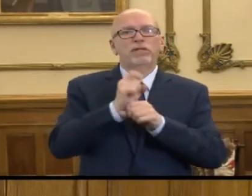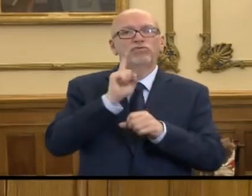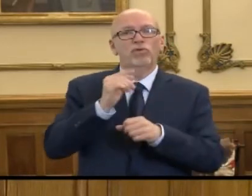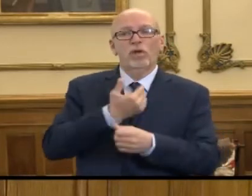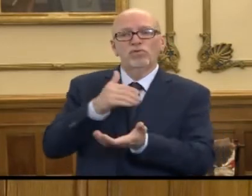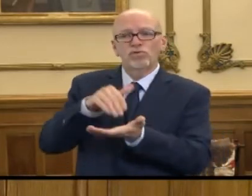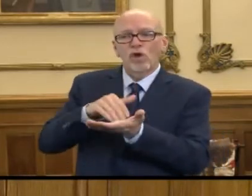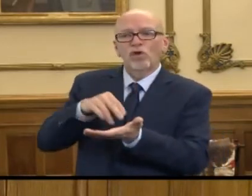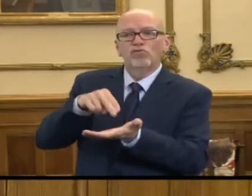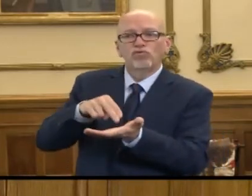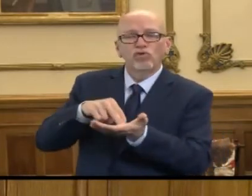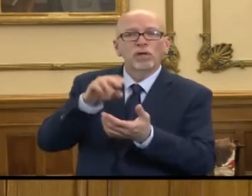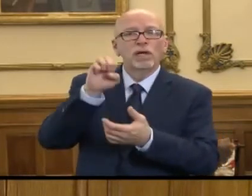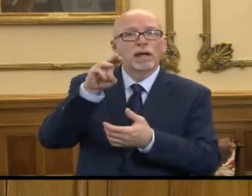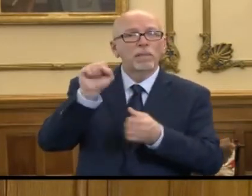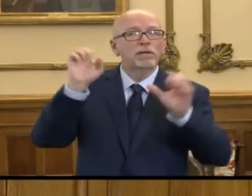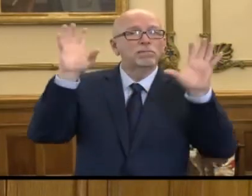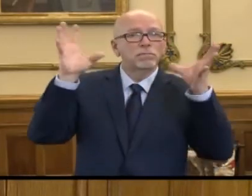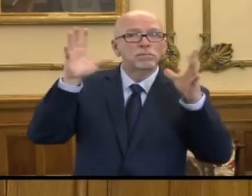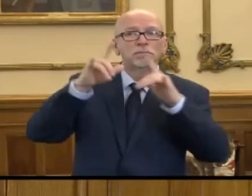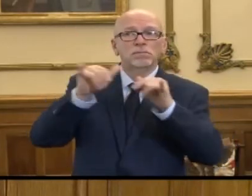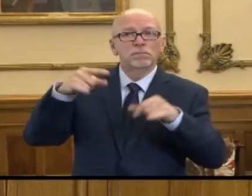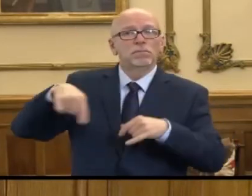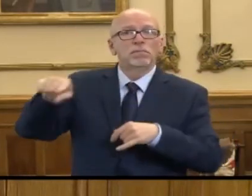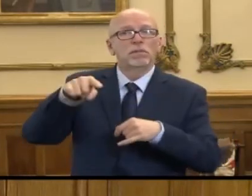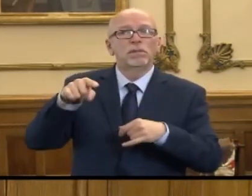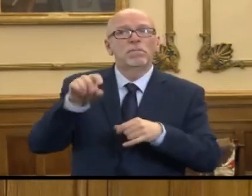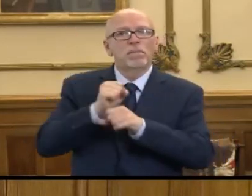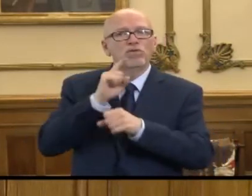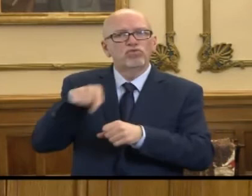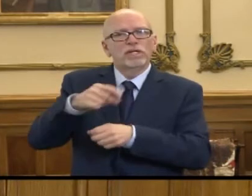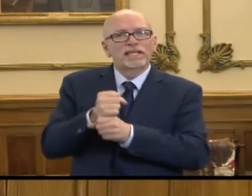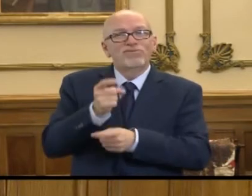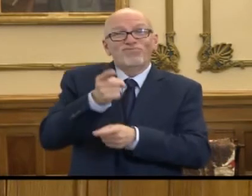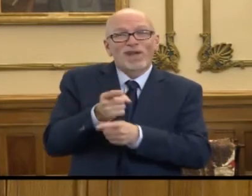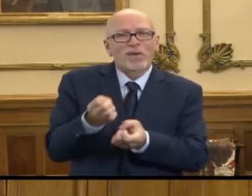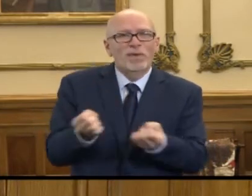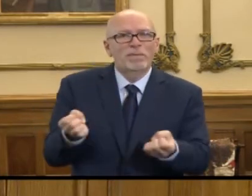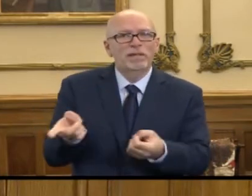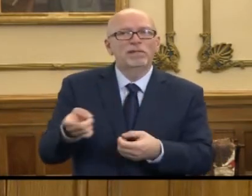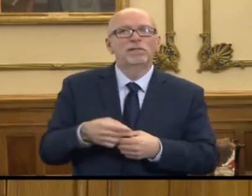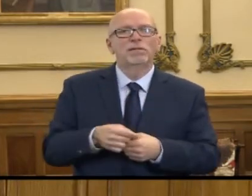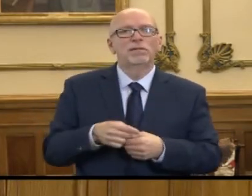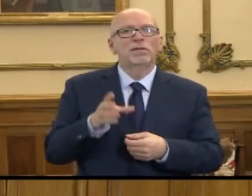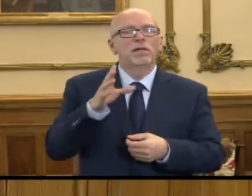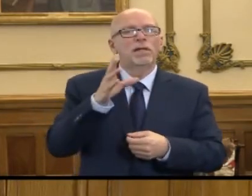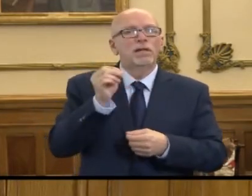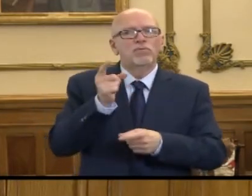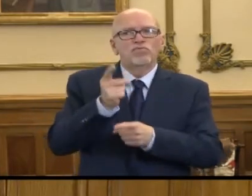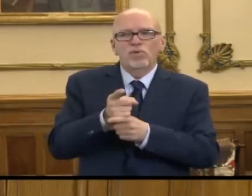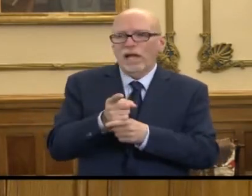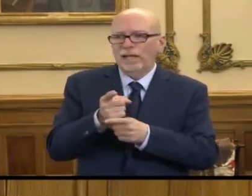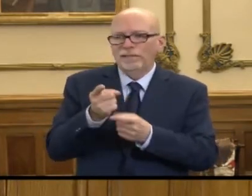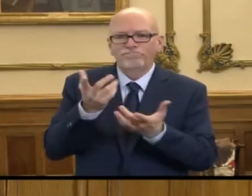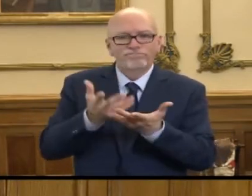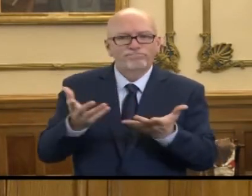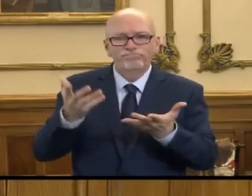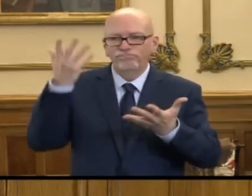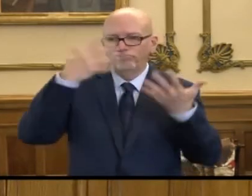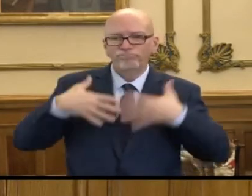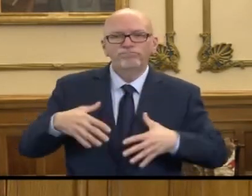providers, EMS professionals, et cetera, are receiving the right equipment and the right things that are